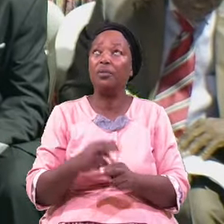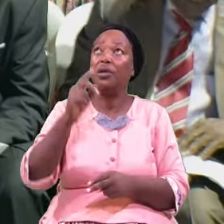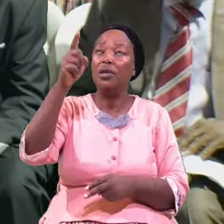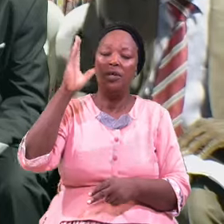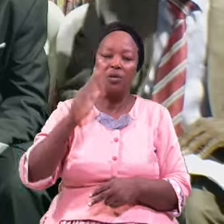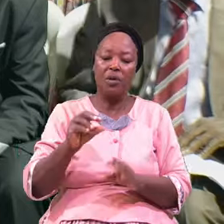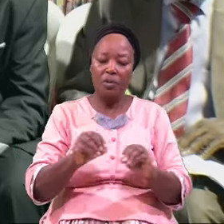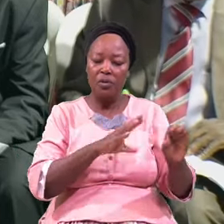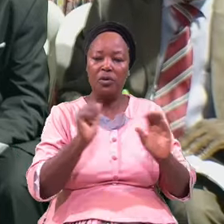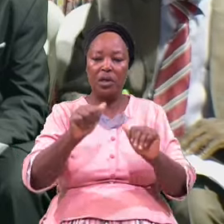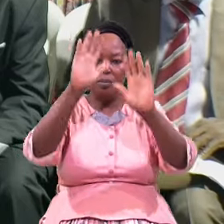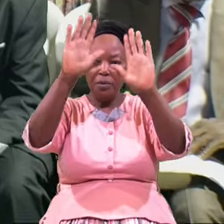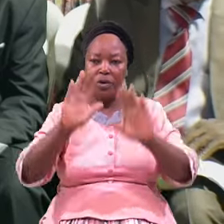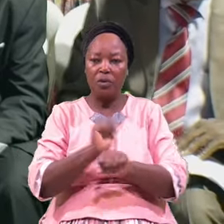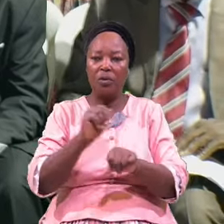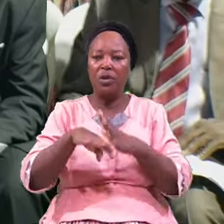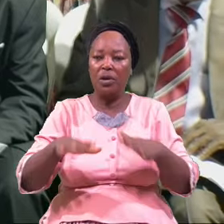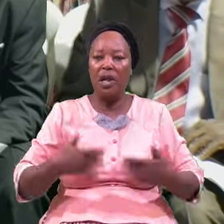A miracle In your life